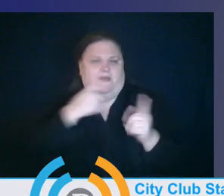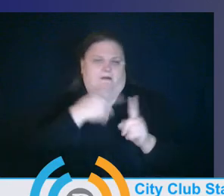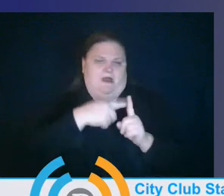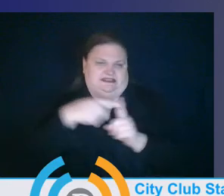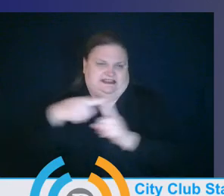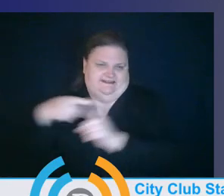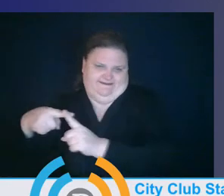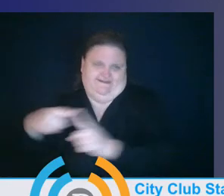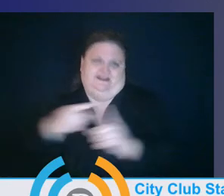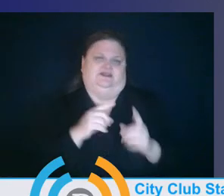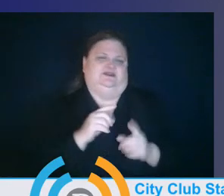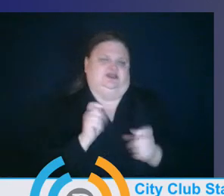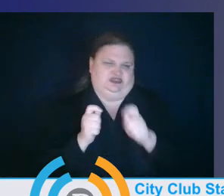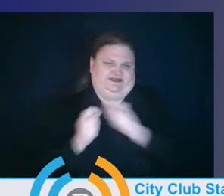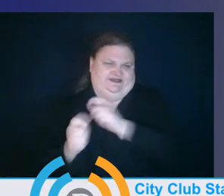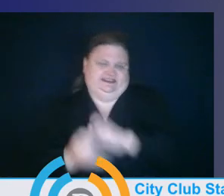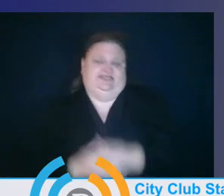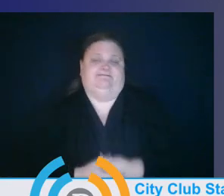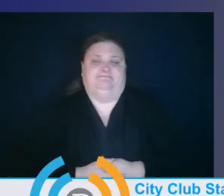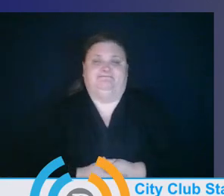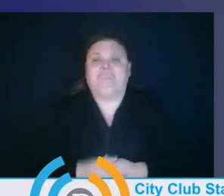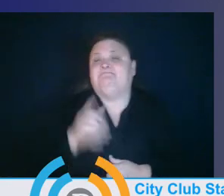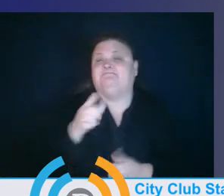Superintendent Guerrero, let you have the last word.